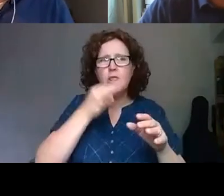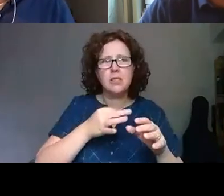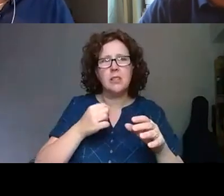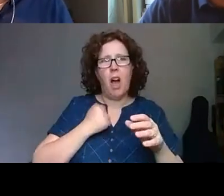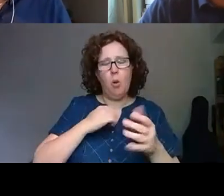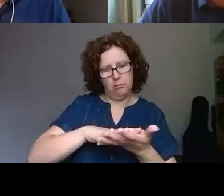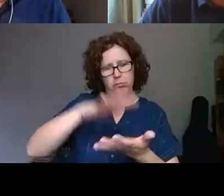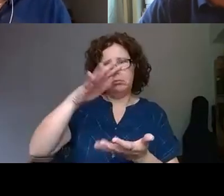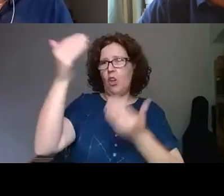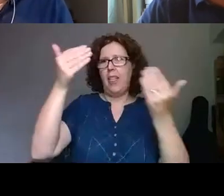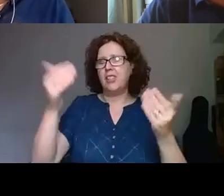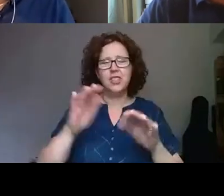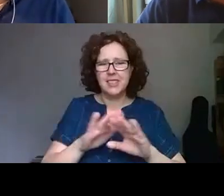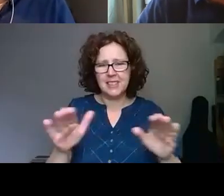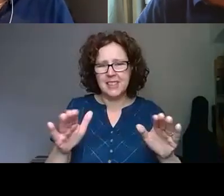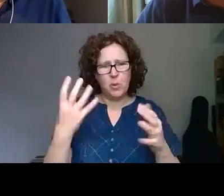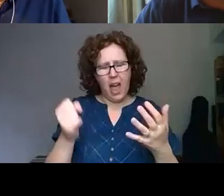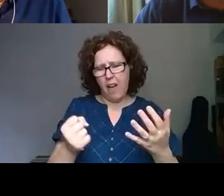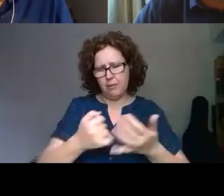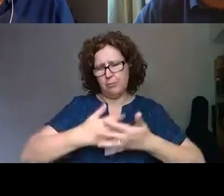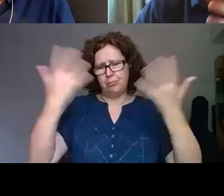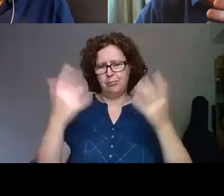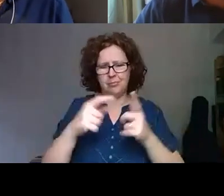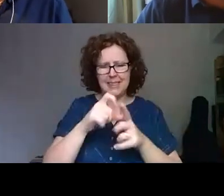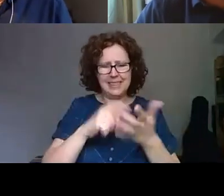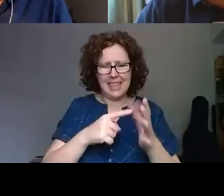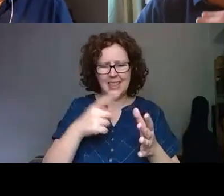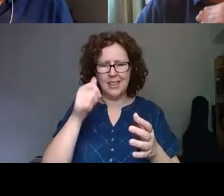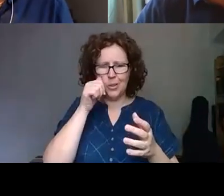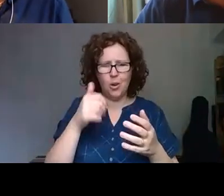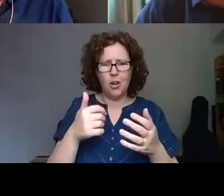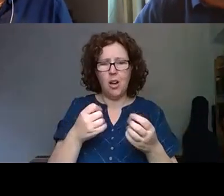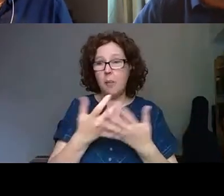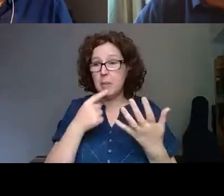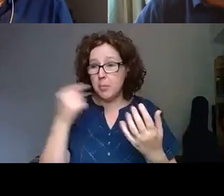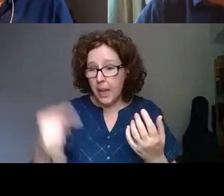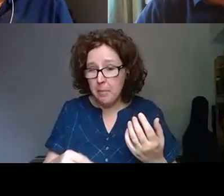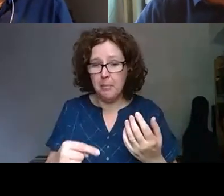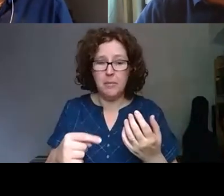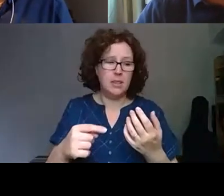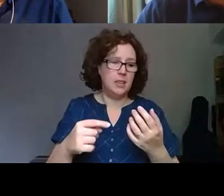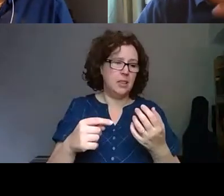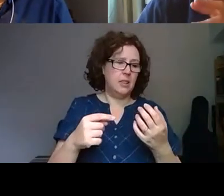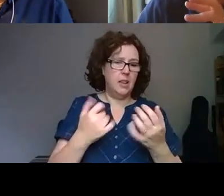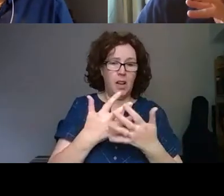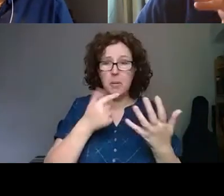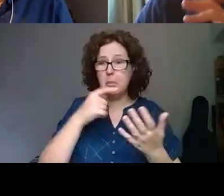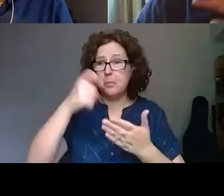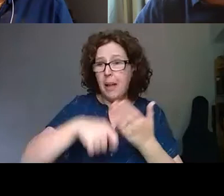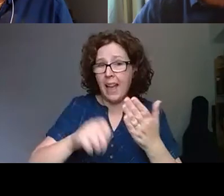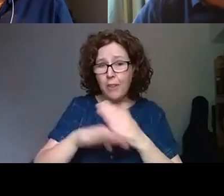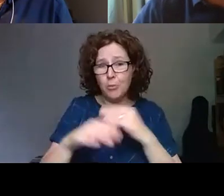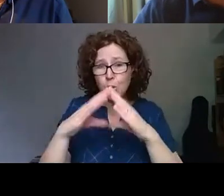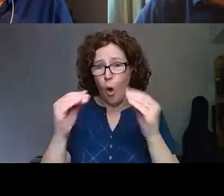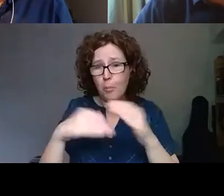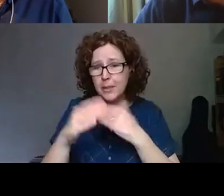ecology within our institution from, you know, the metrics of visitation to the commercial metrics of the shop to to